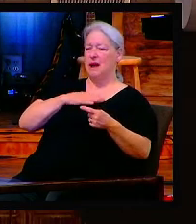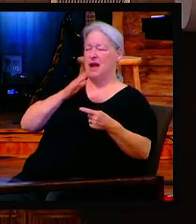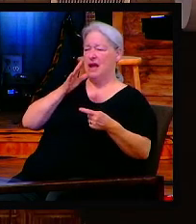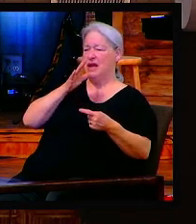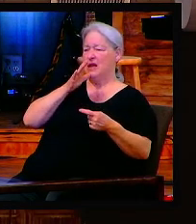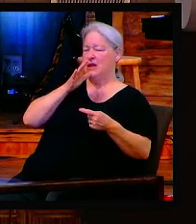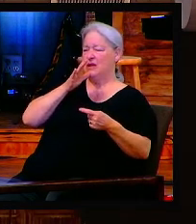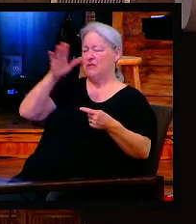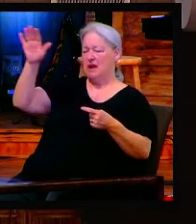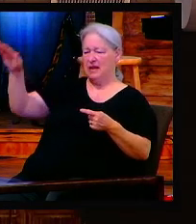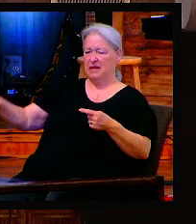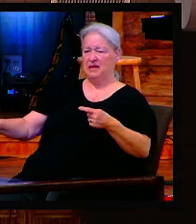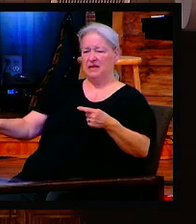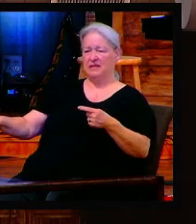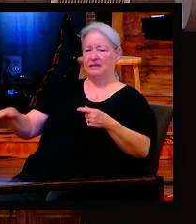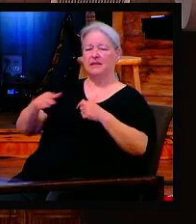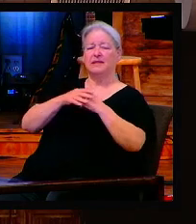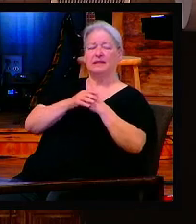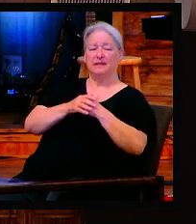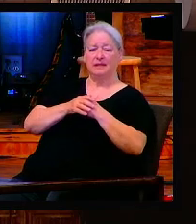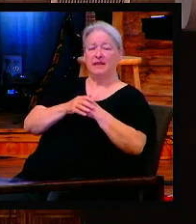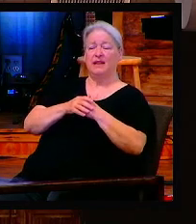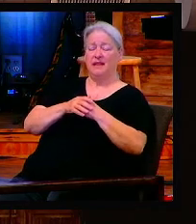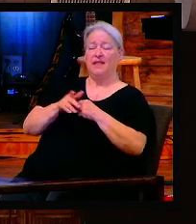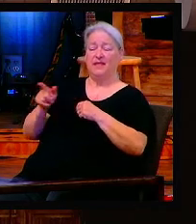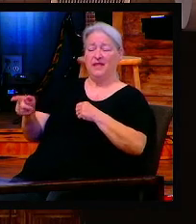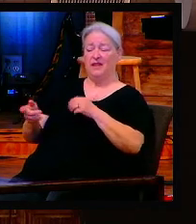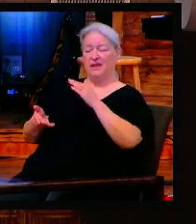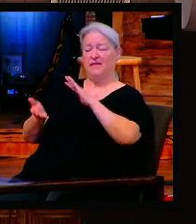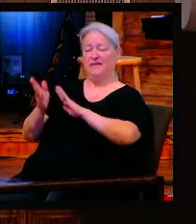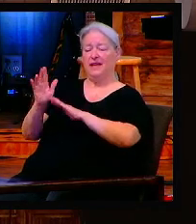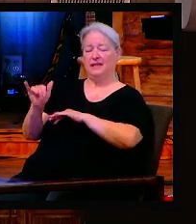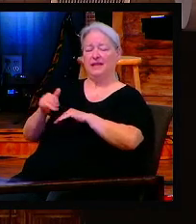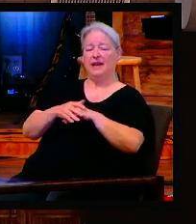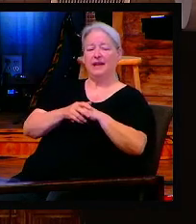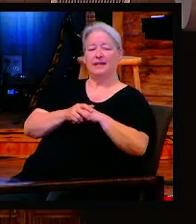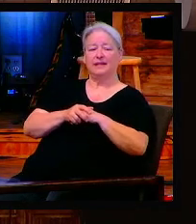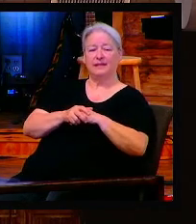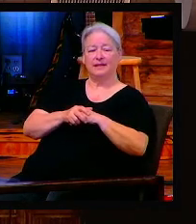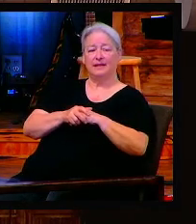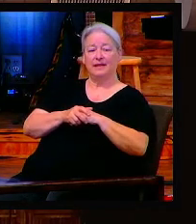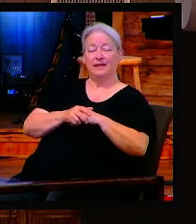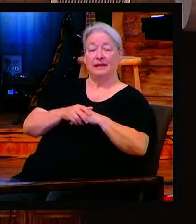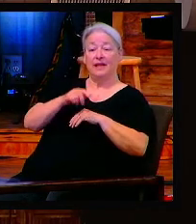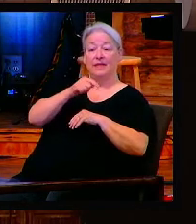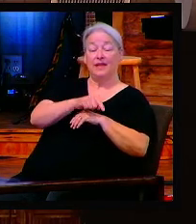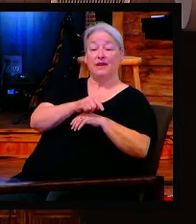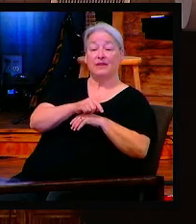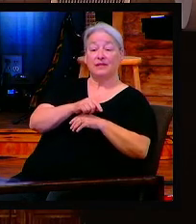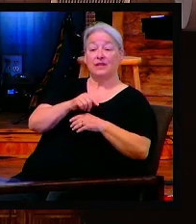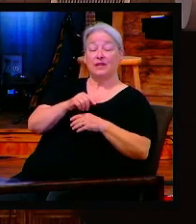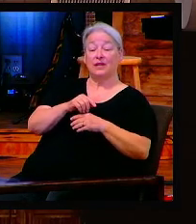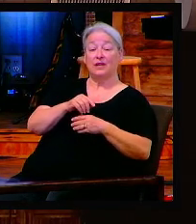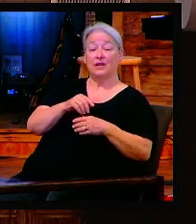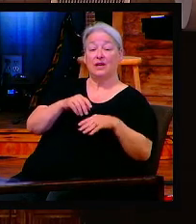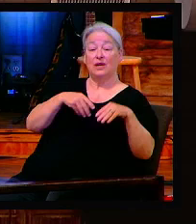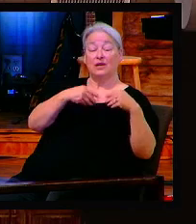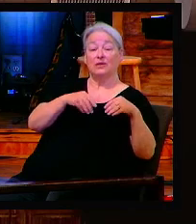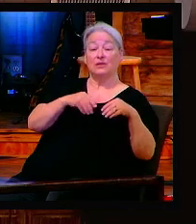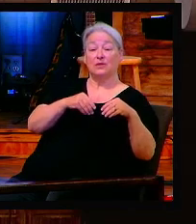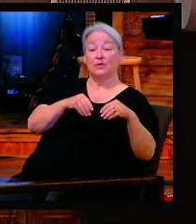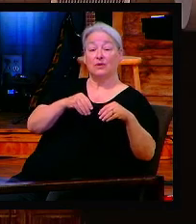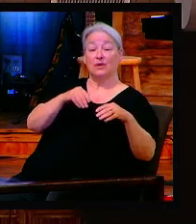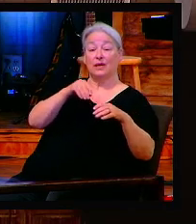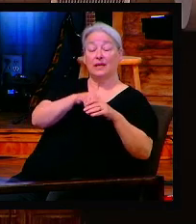I need to pray for my kids and grandkids because that's probably what they're going to face. There's a local store in North Texas right now. You know how you can pay for your